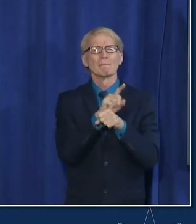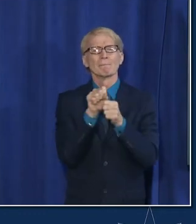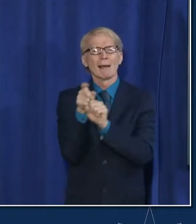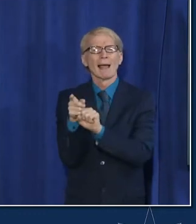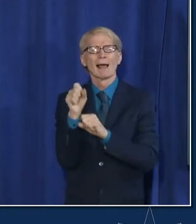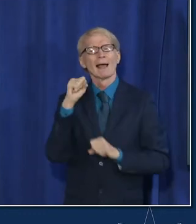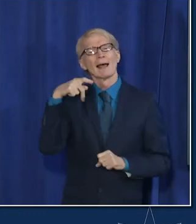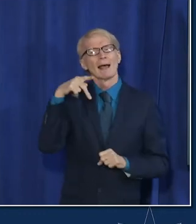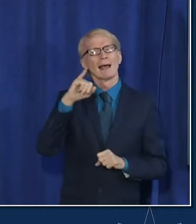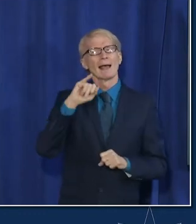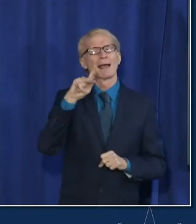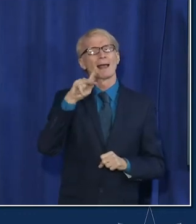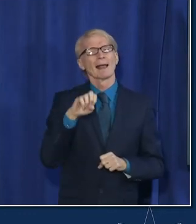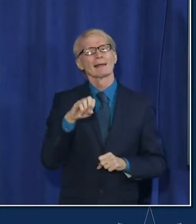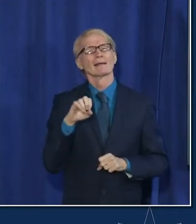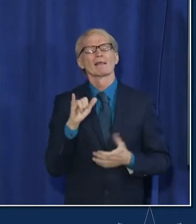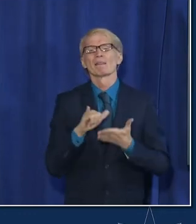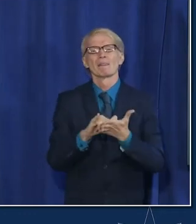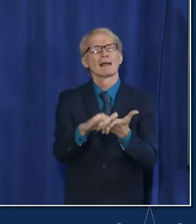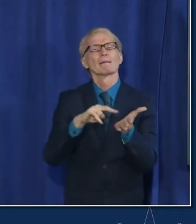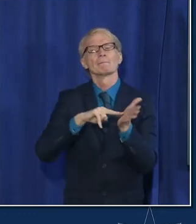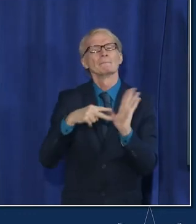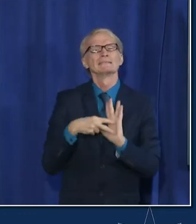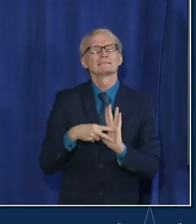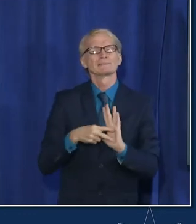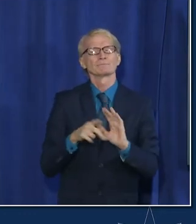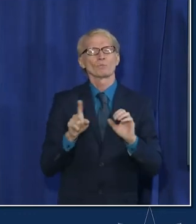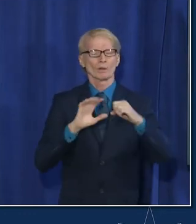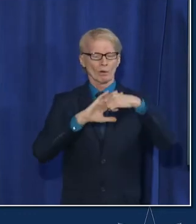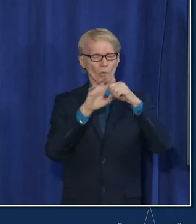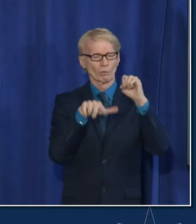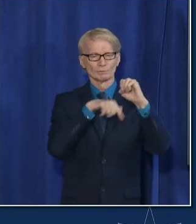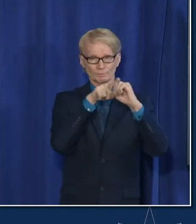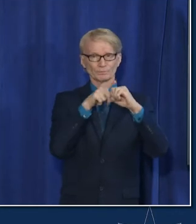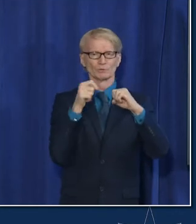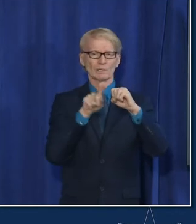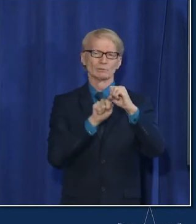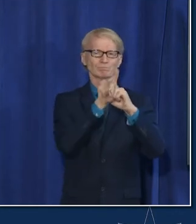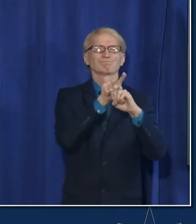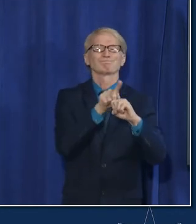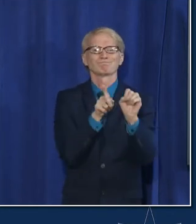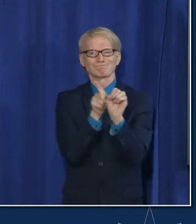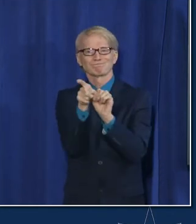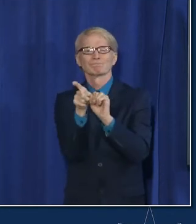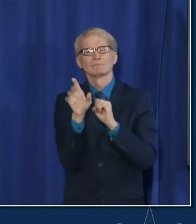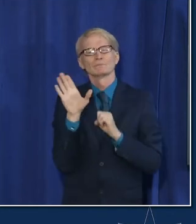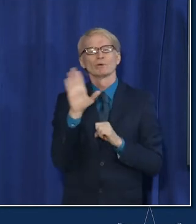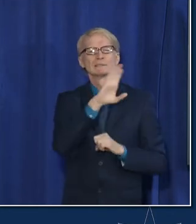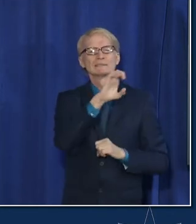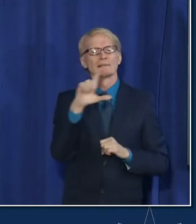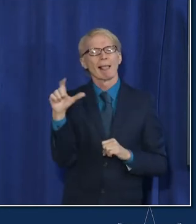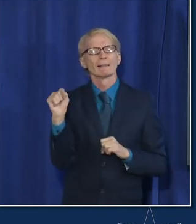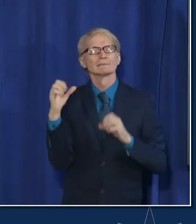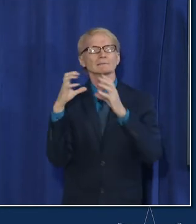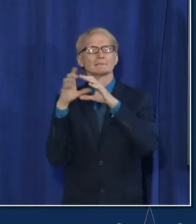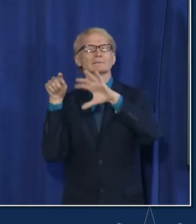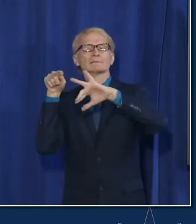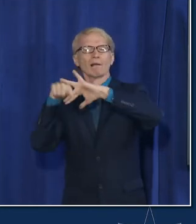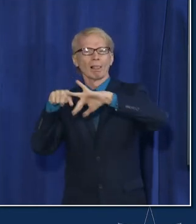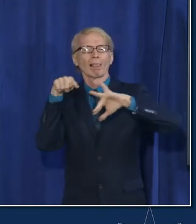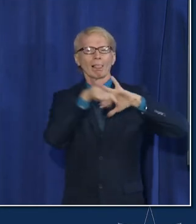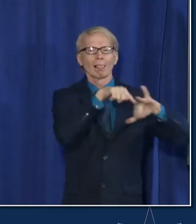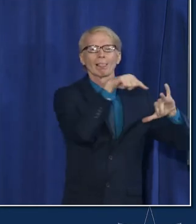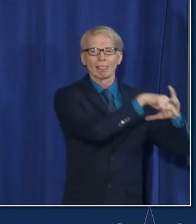that's often where that's that's the part of the virus that is trying to get into the cell and where we see changes in that